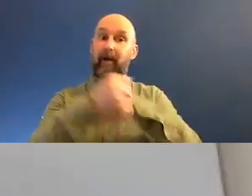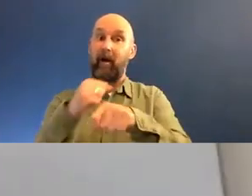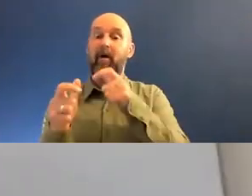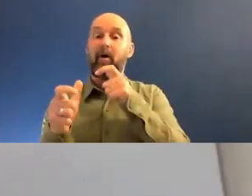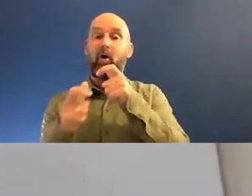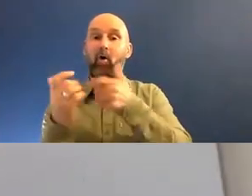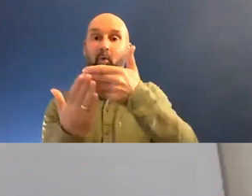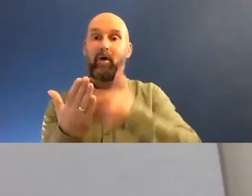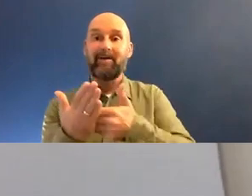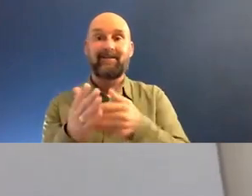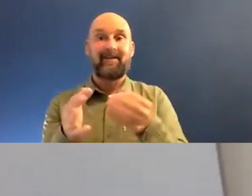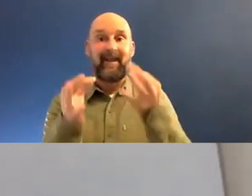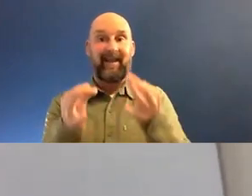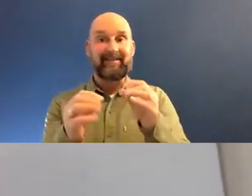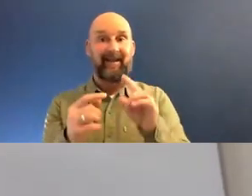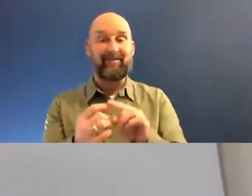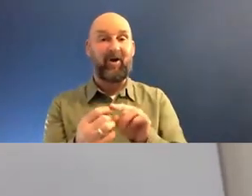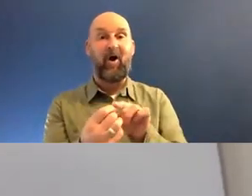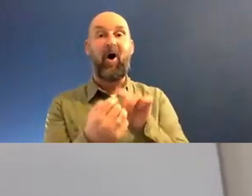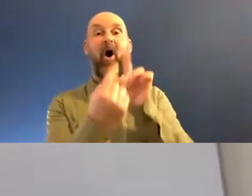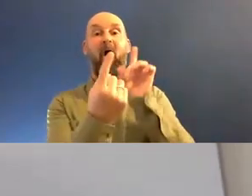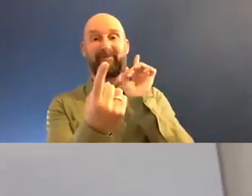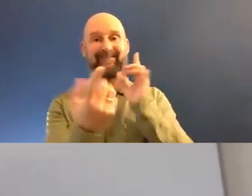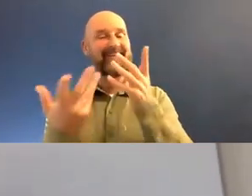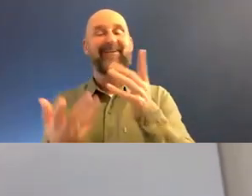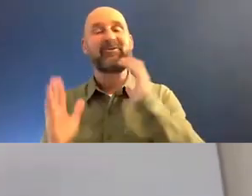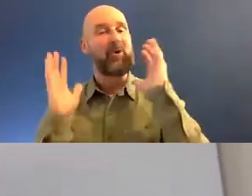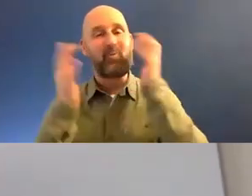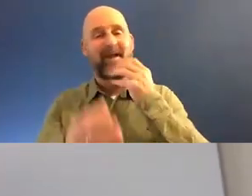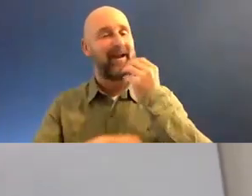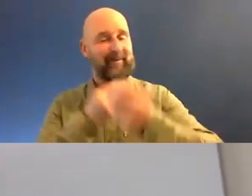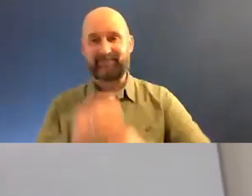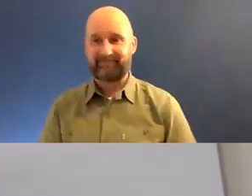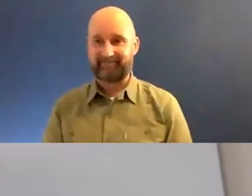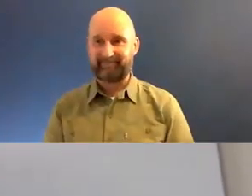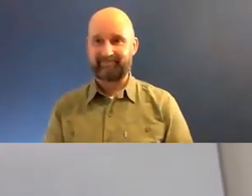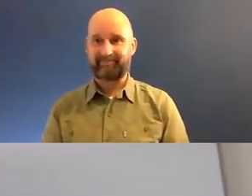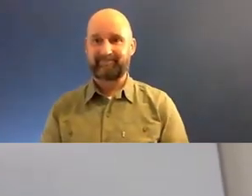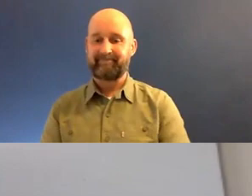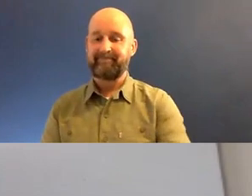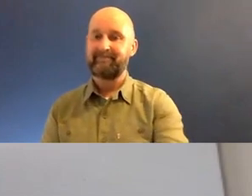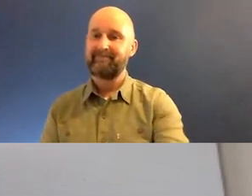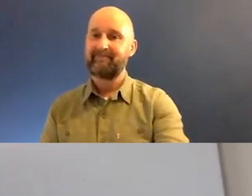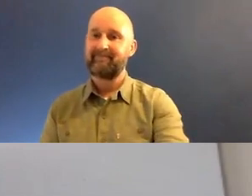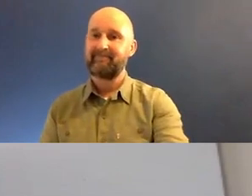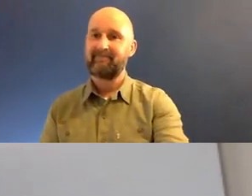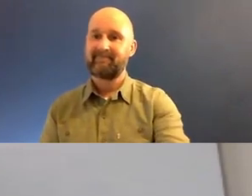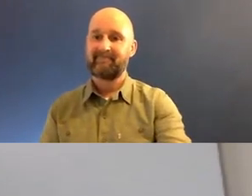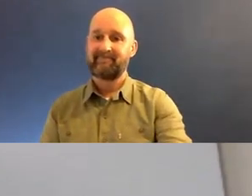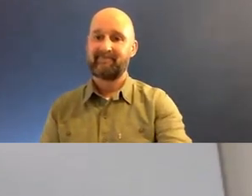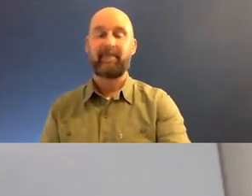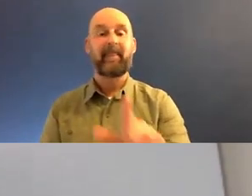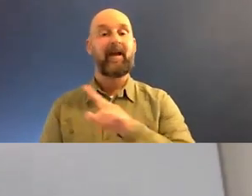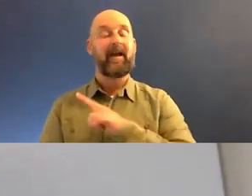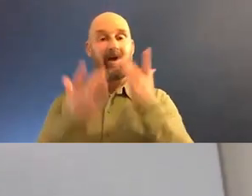that. It's actually the exact opposite of that, Jonathan. But don't worry about it. What I was going to say is, look, I also have a